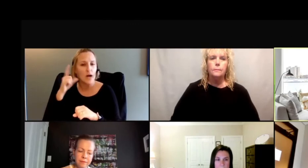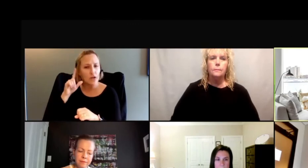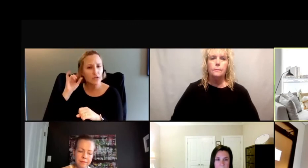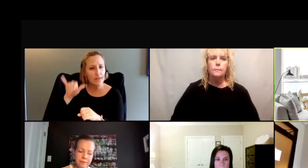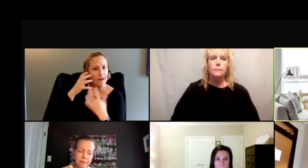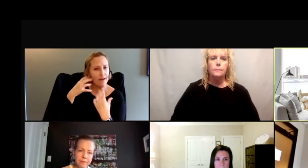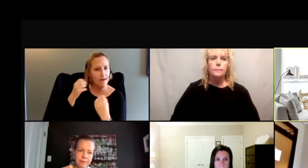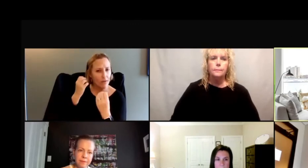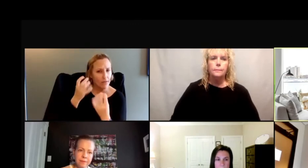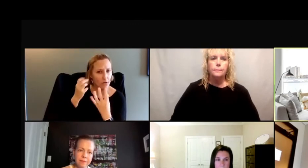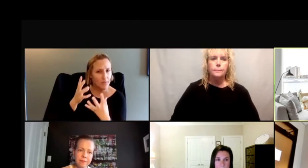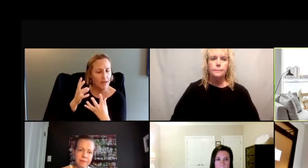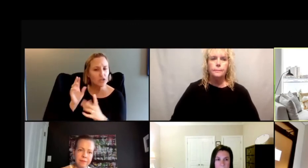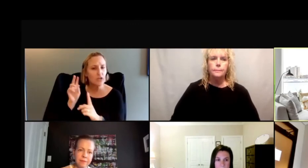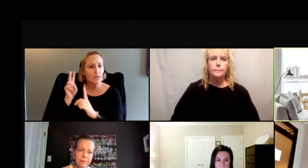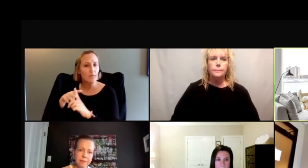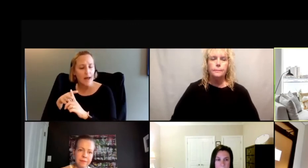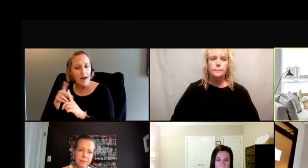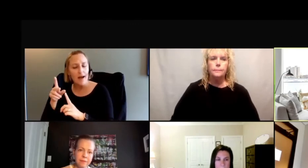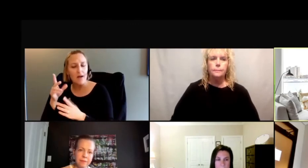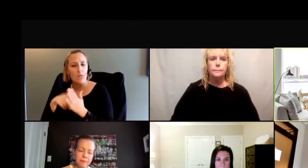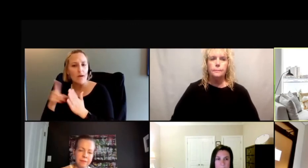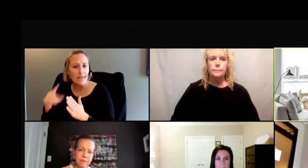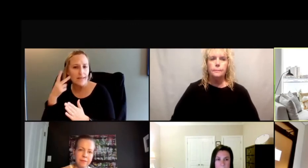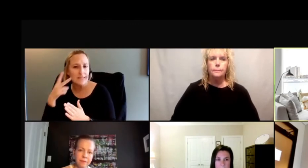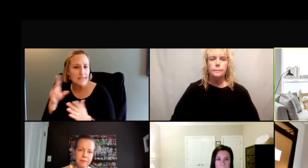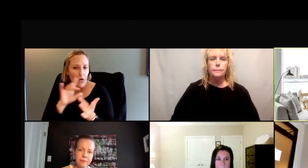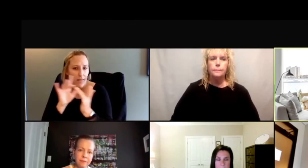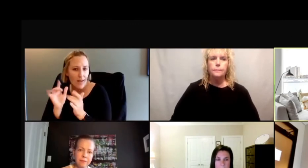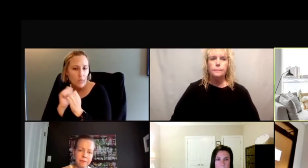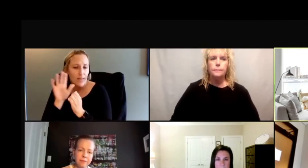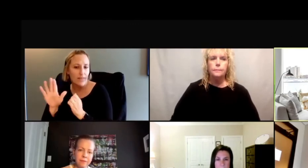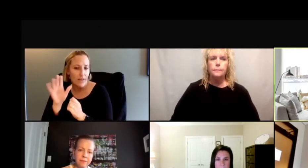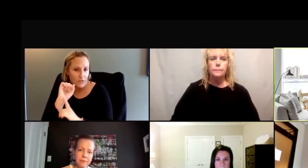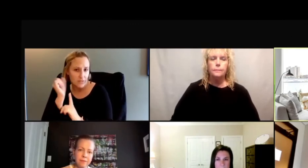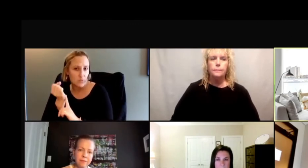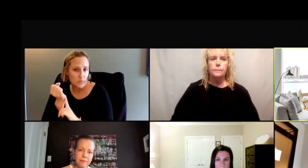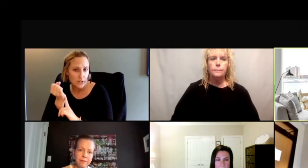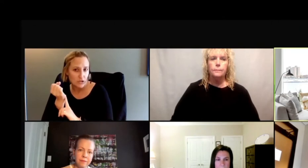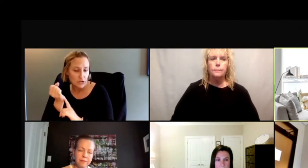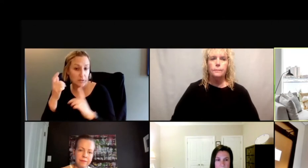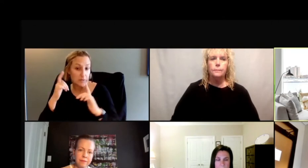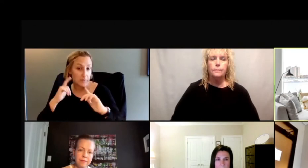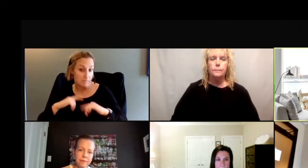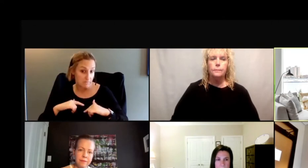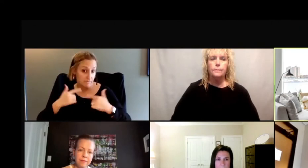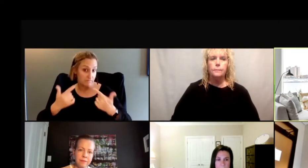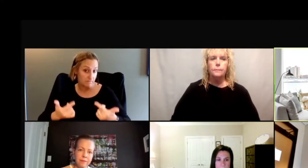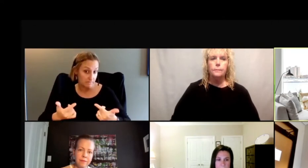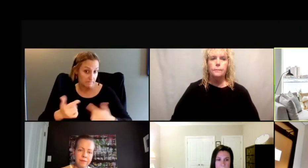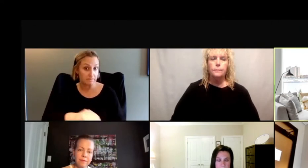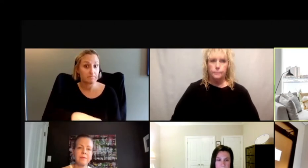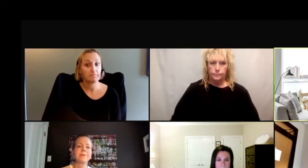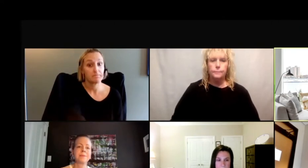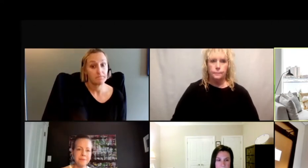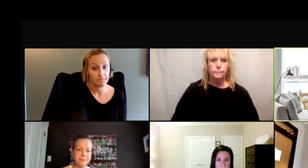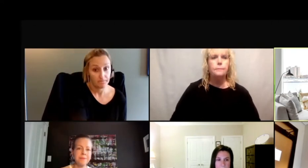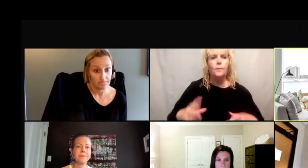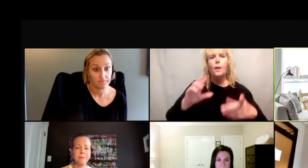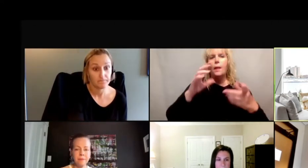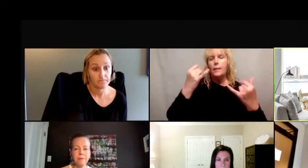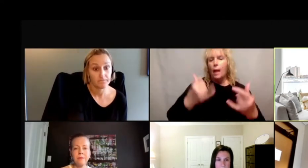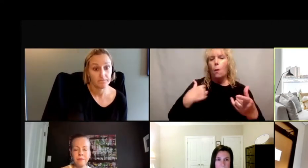they're finding online to their personal circumstances. And then when we think about decentralized or virtual trial visits,